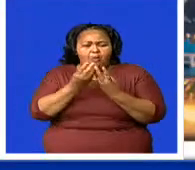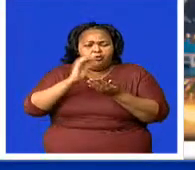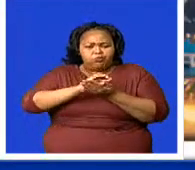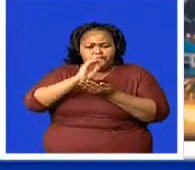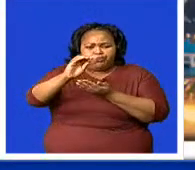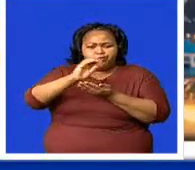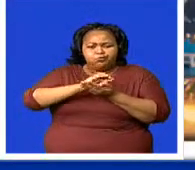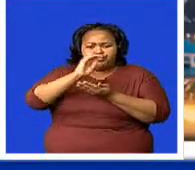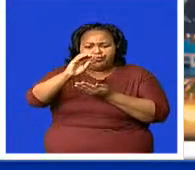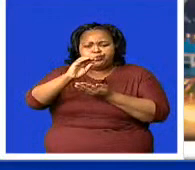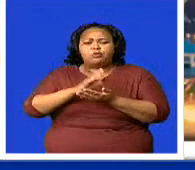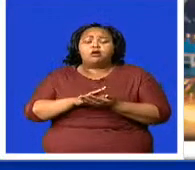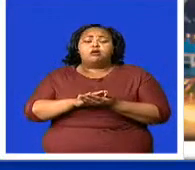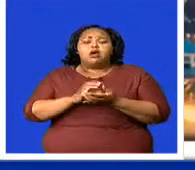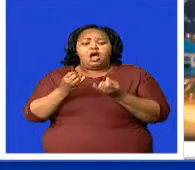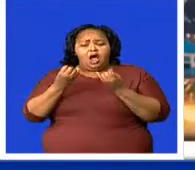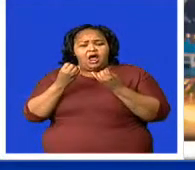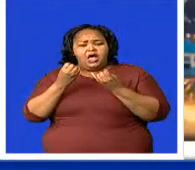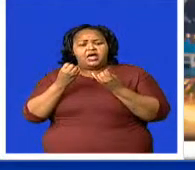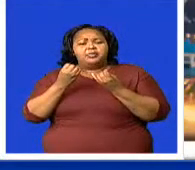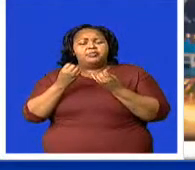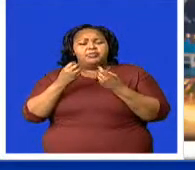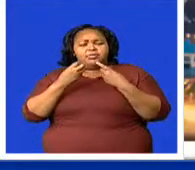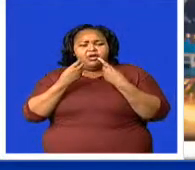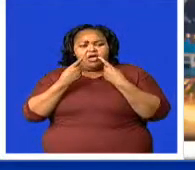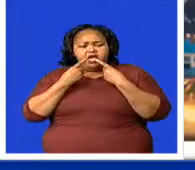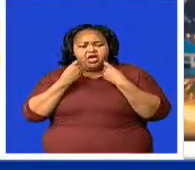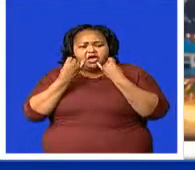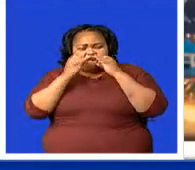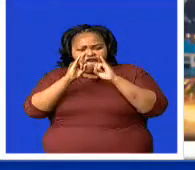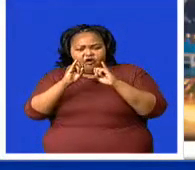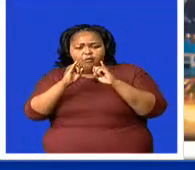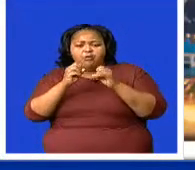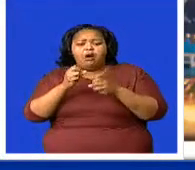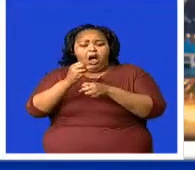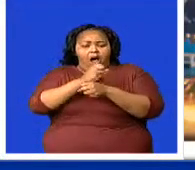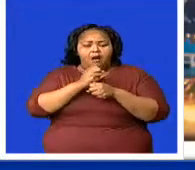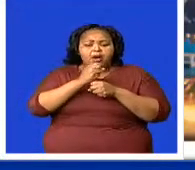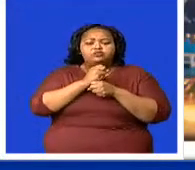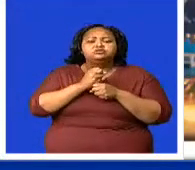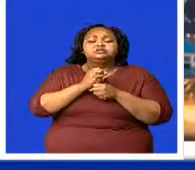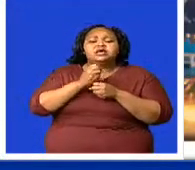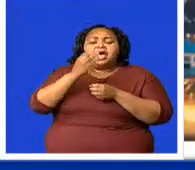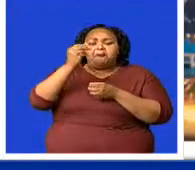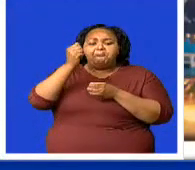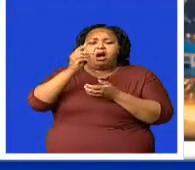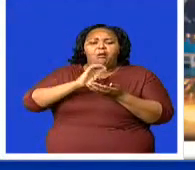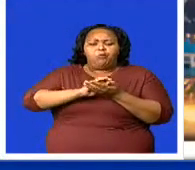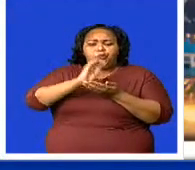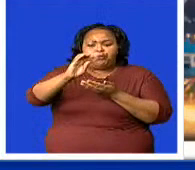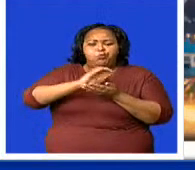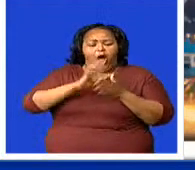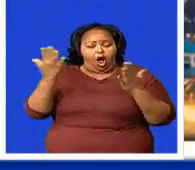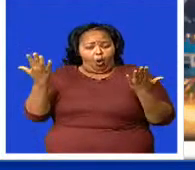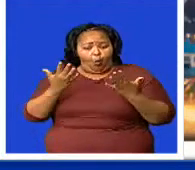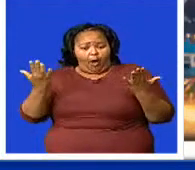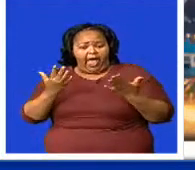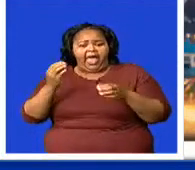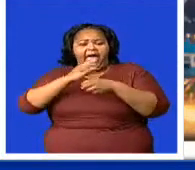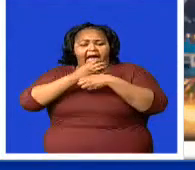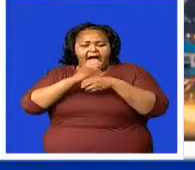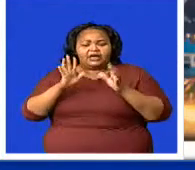about available investment opportunities in the country. This will be in an African leadership